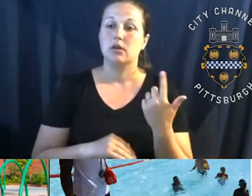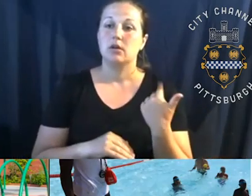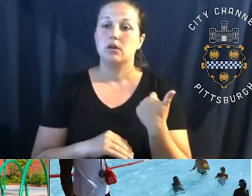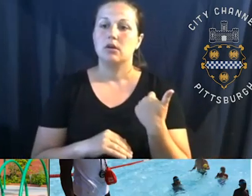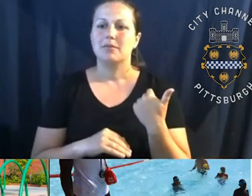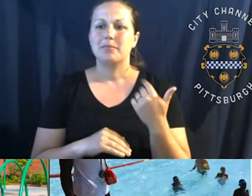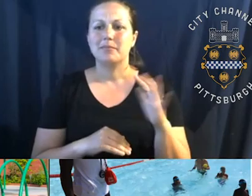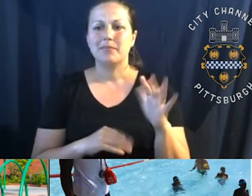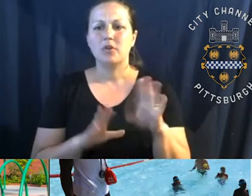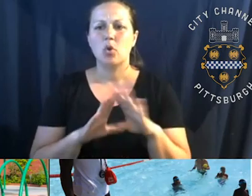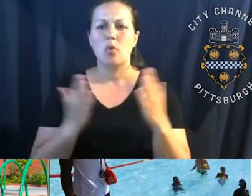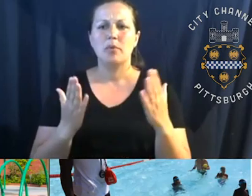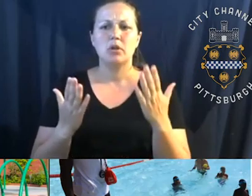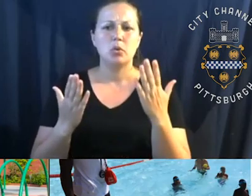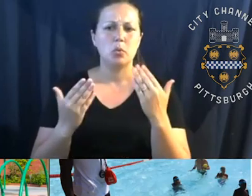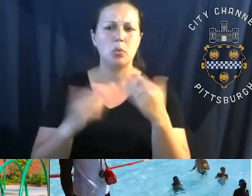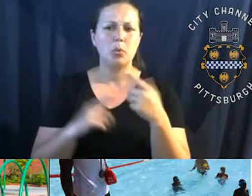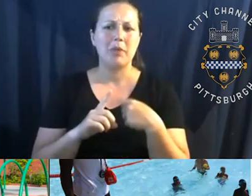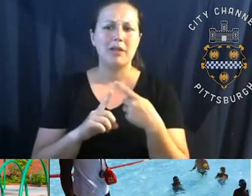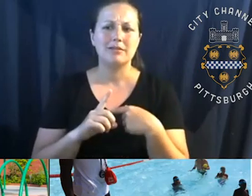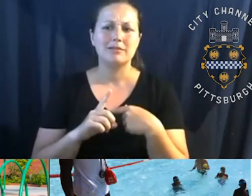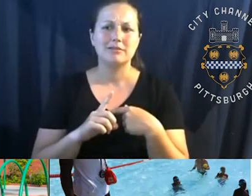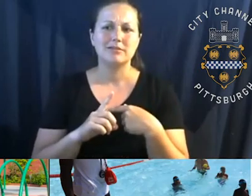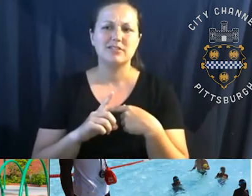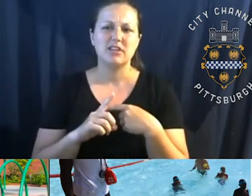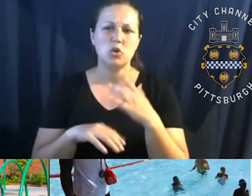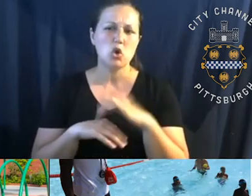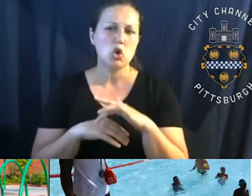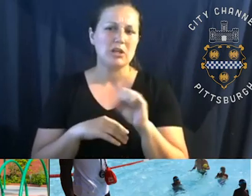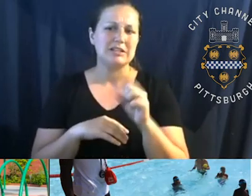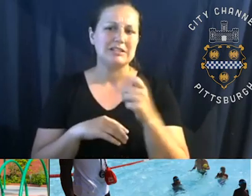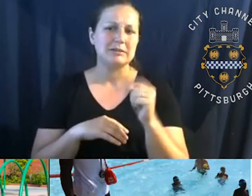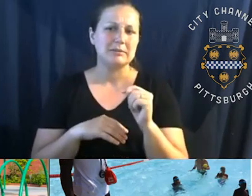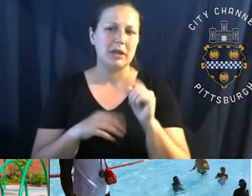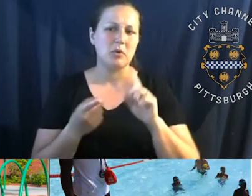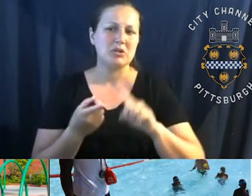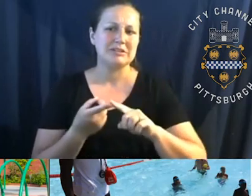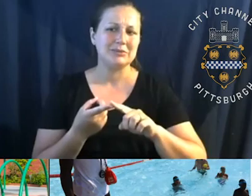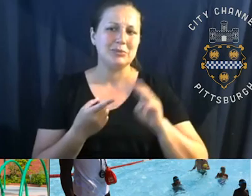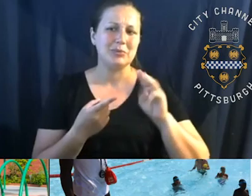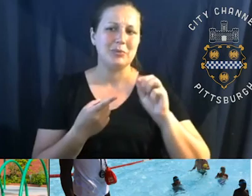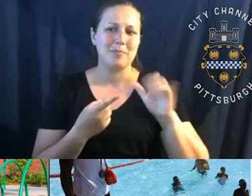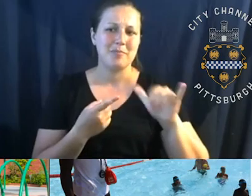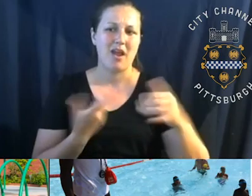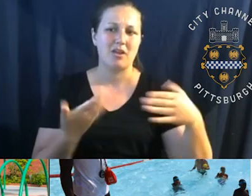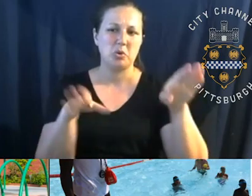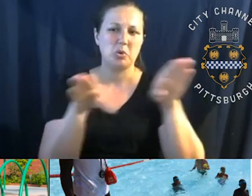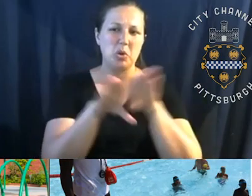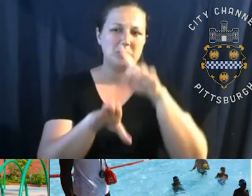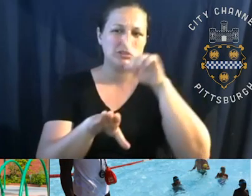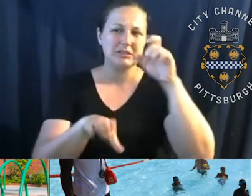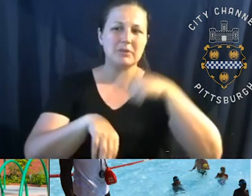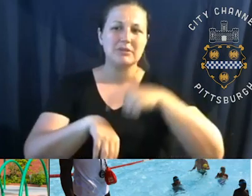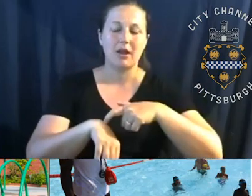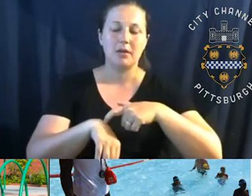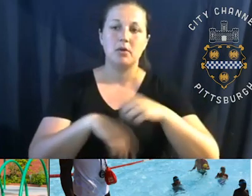in those cooler months, usually from early September until May, uh, closes during the summertime when, when